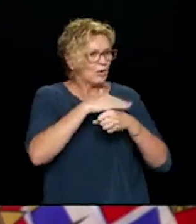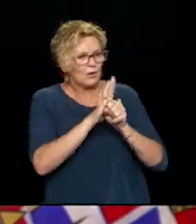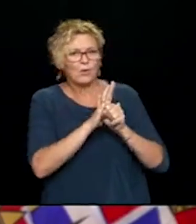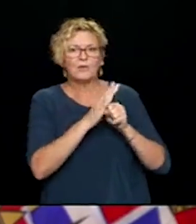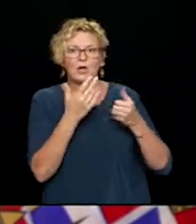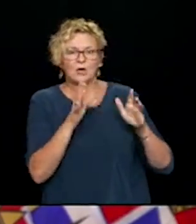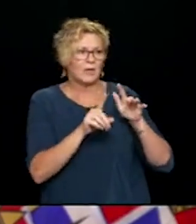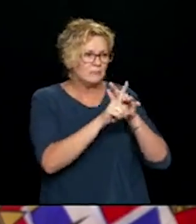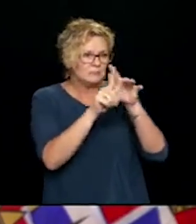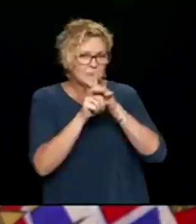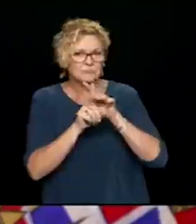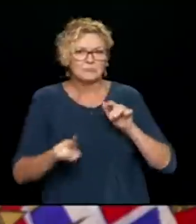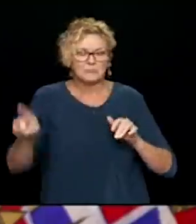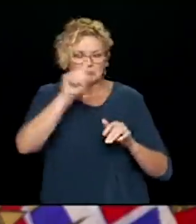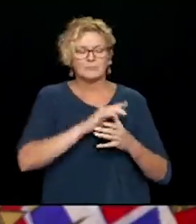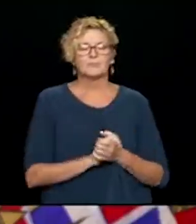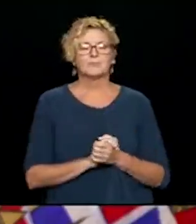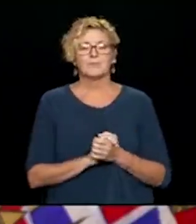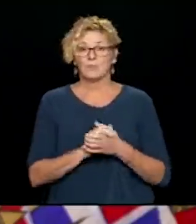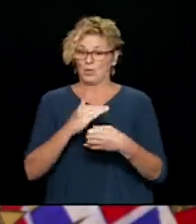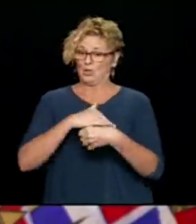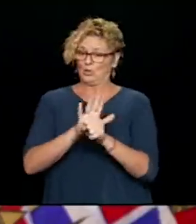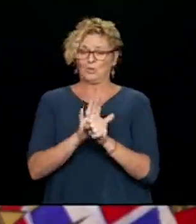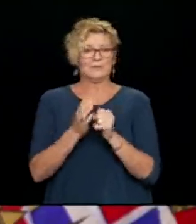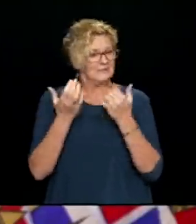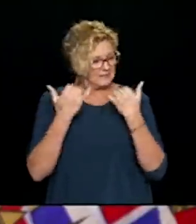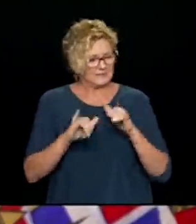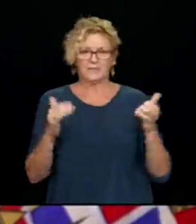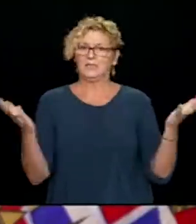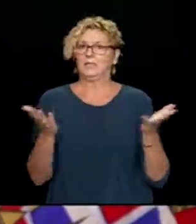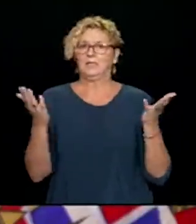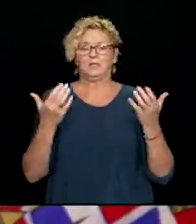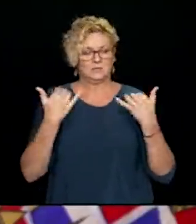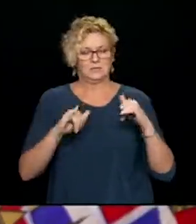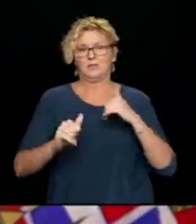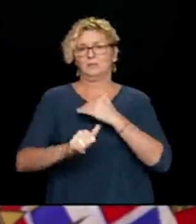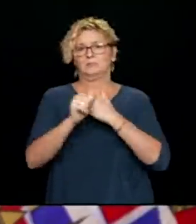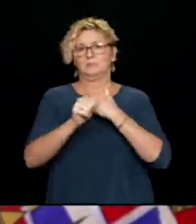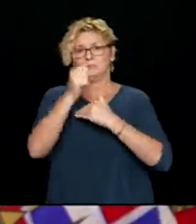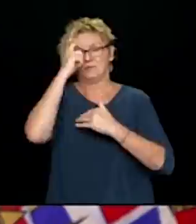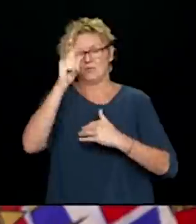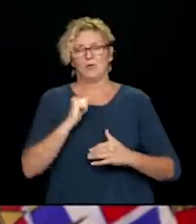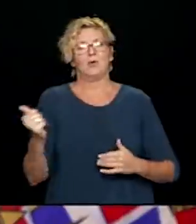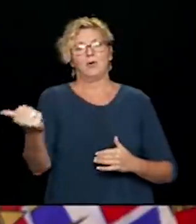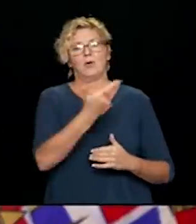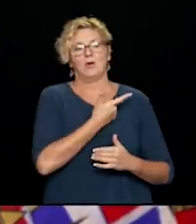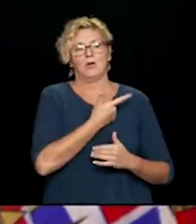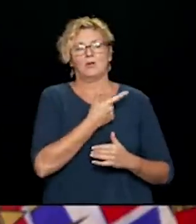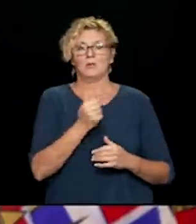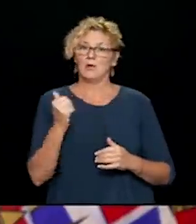So COVID-19 has not left us. And it has required all of us to adjust our daily activities and activities.